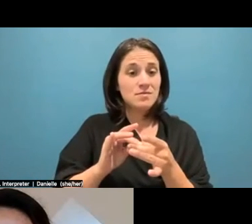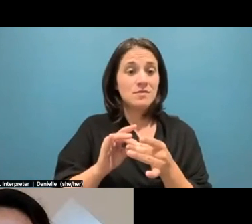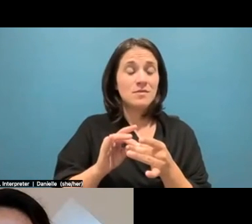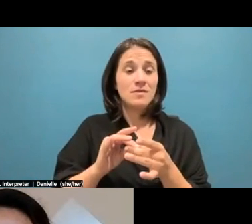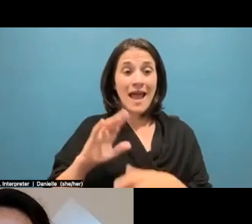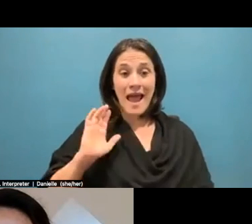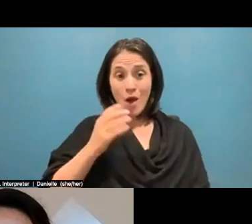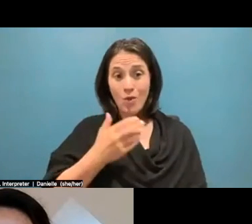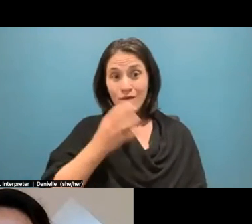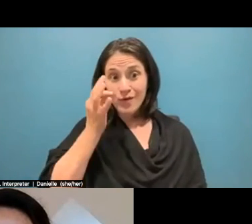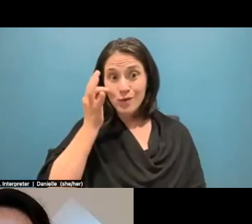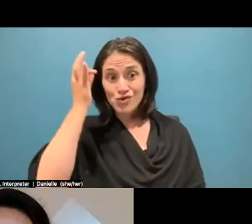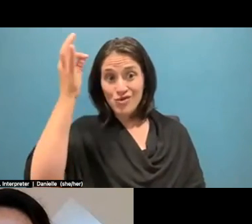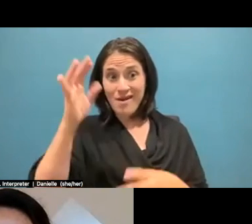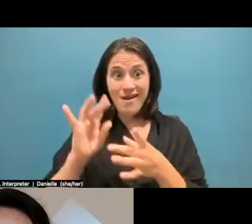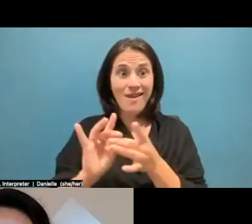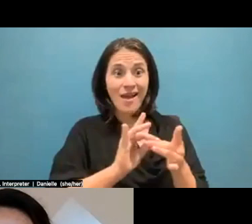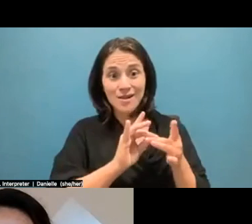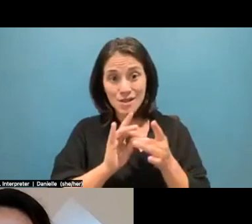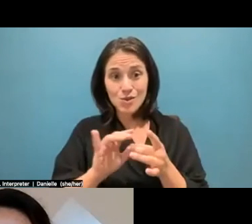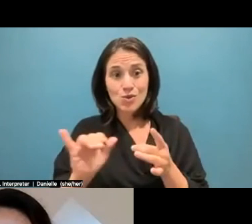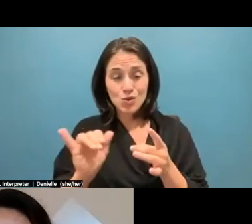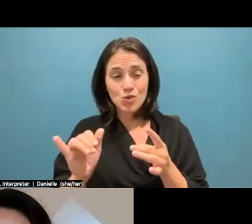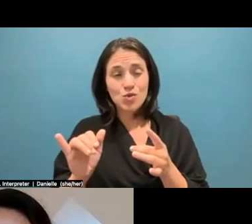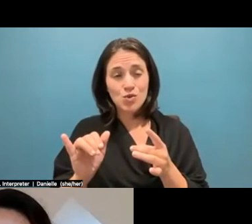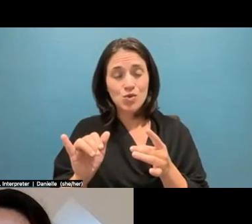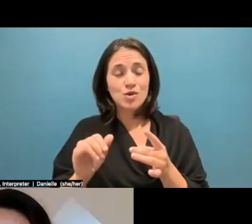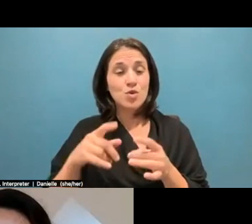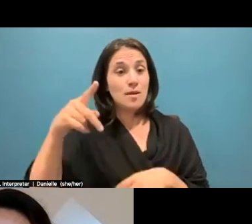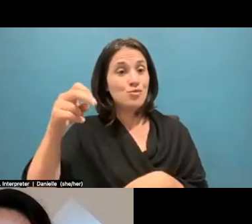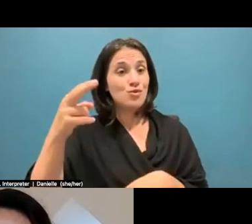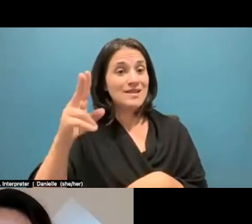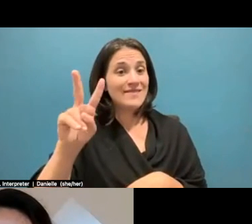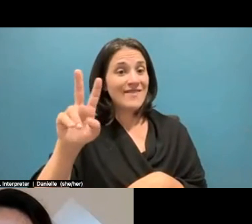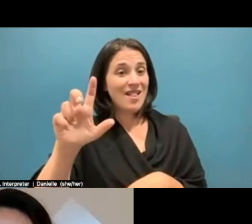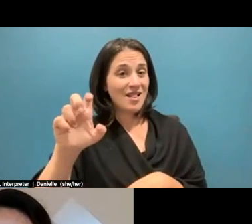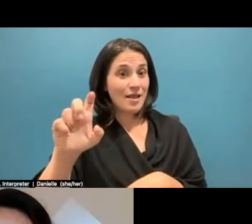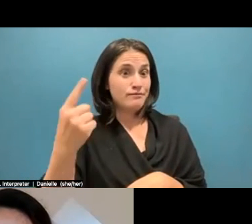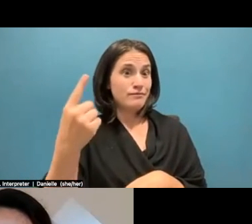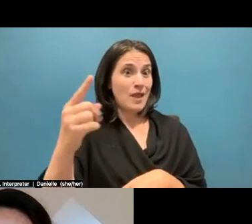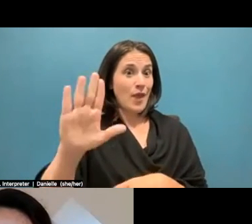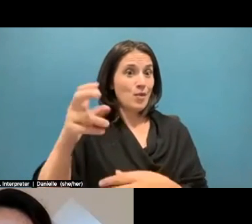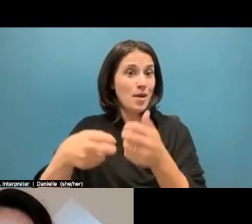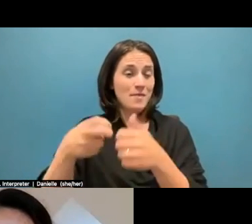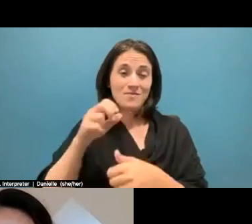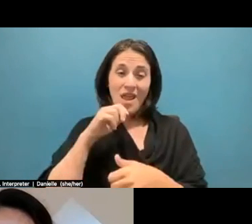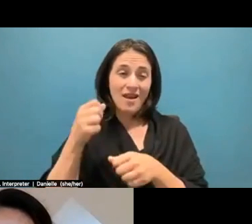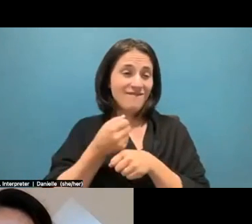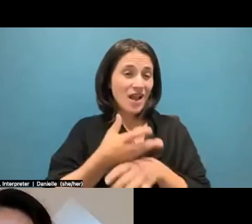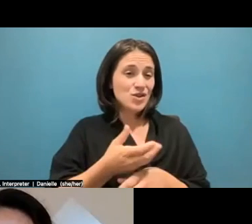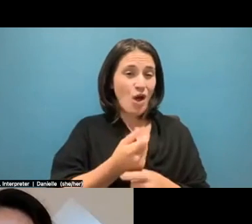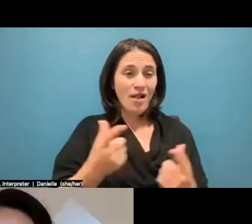doesn't happen in isolation. It affects all of us. Um, and we should be looking into these communities for their innovative solutions.